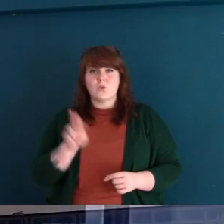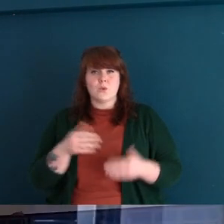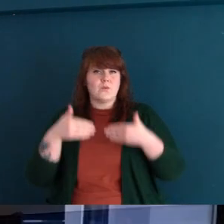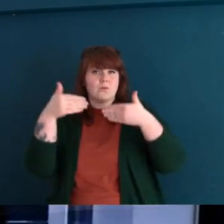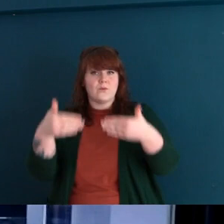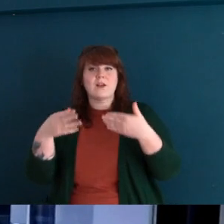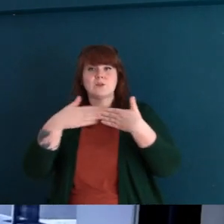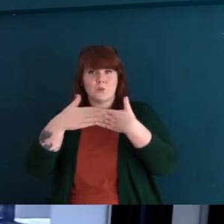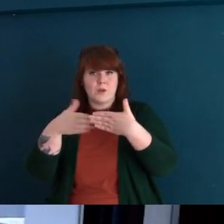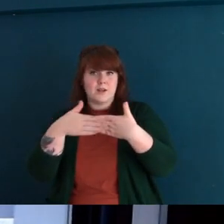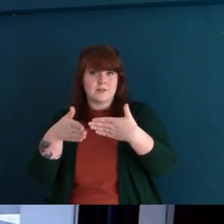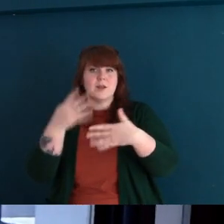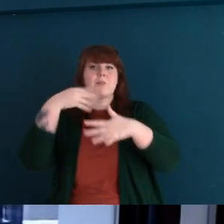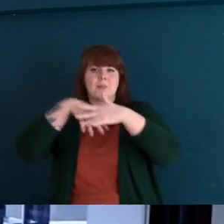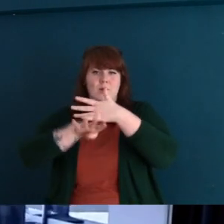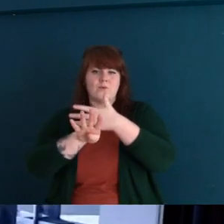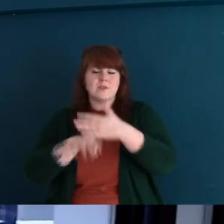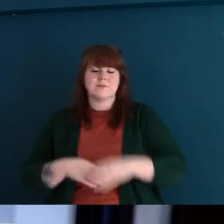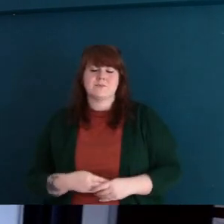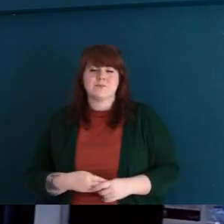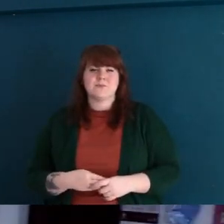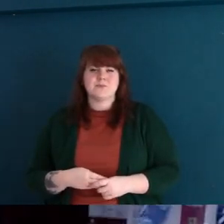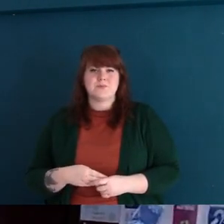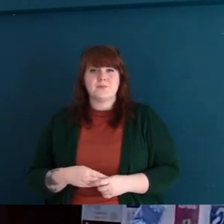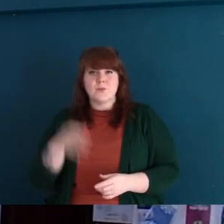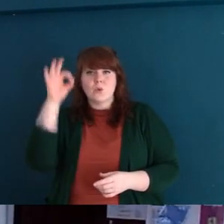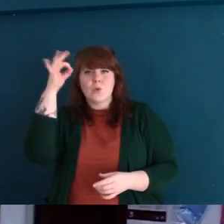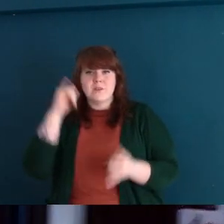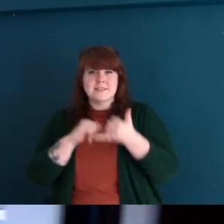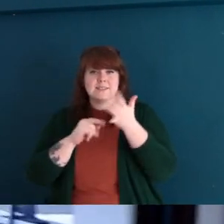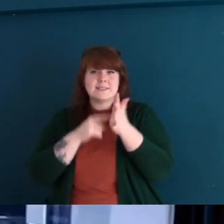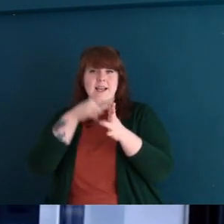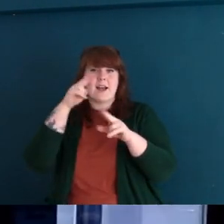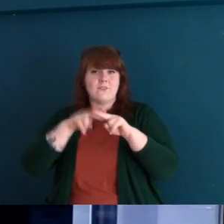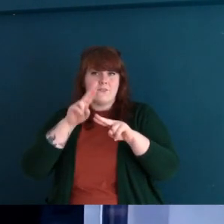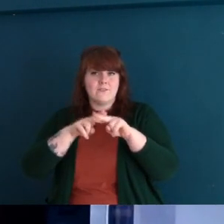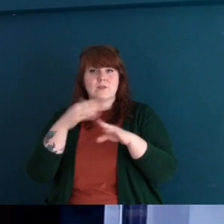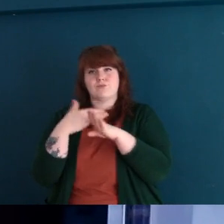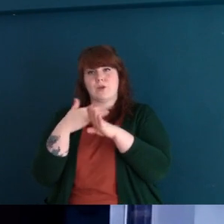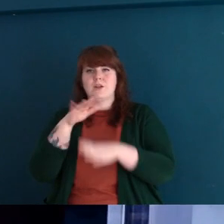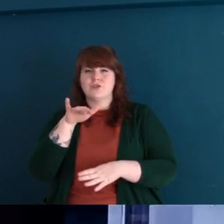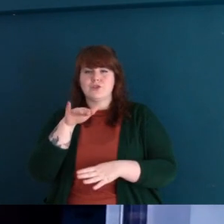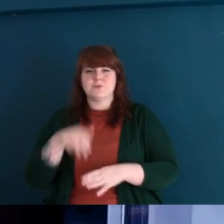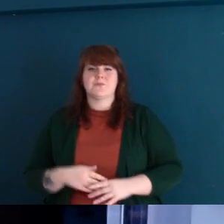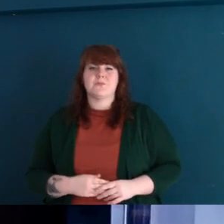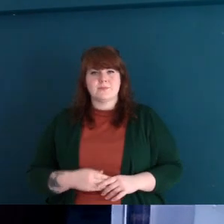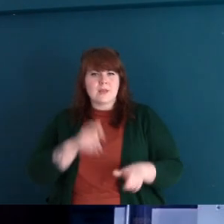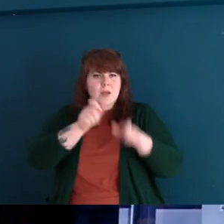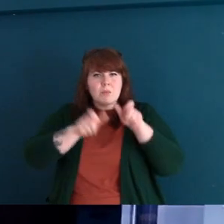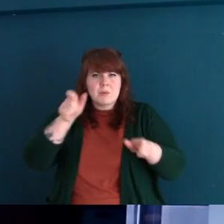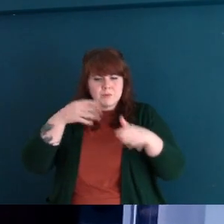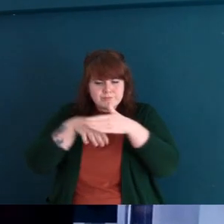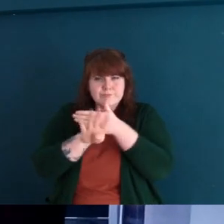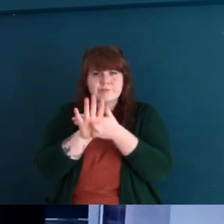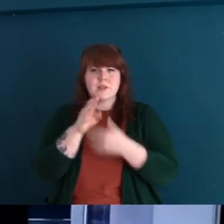So here we have the front entrance of the school where the office staff work. This is a door that's for visitors